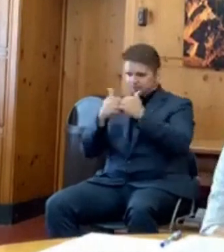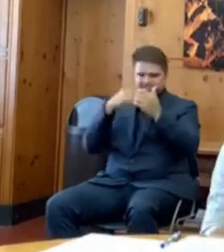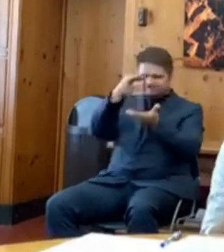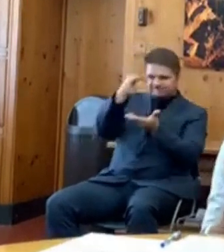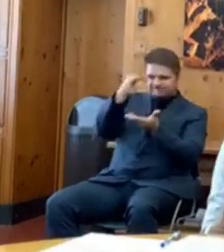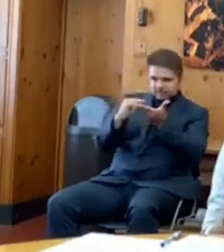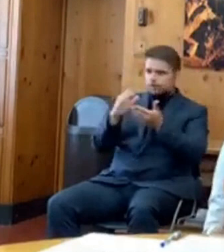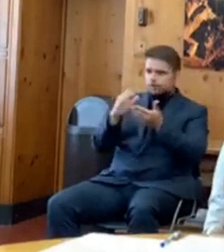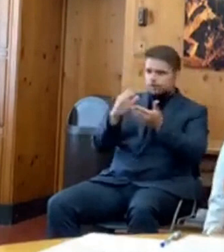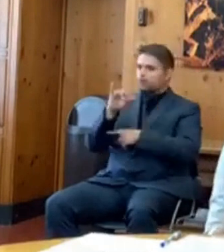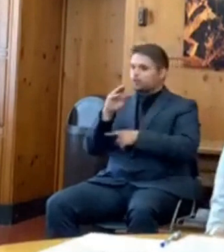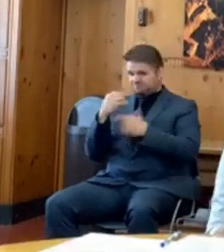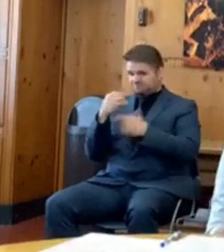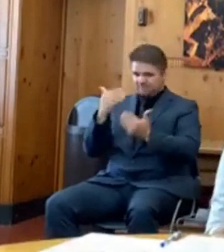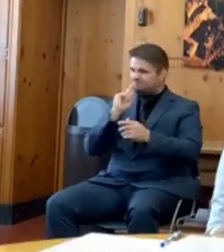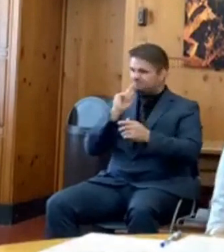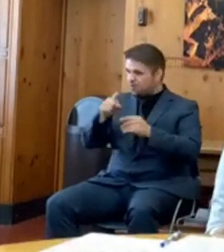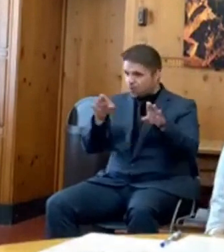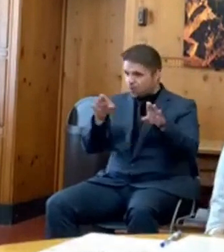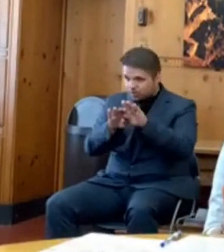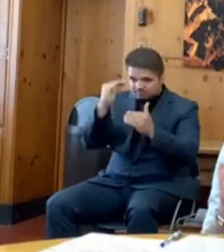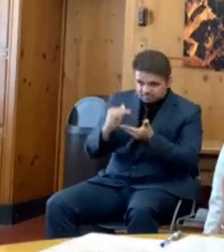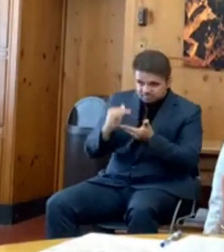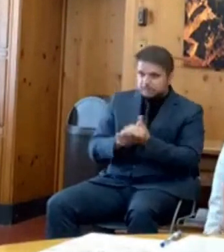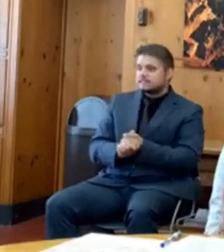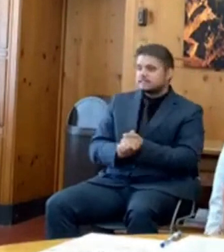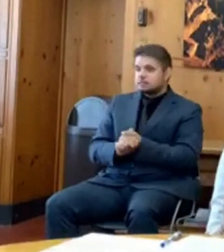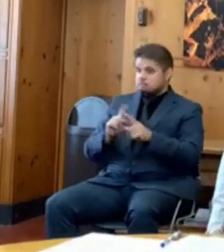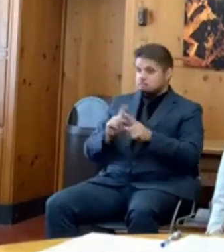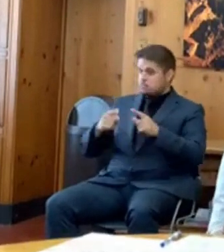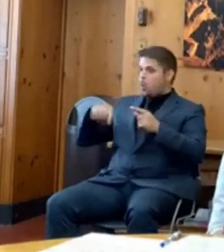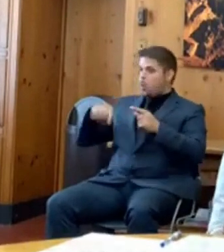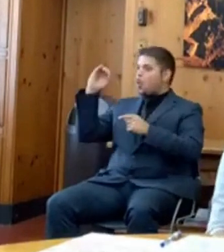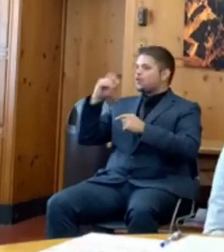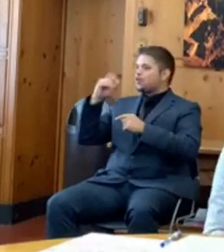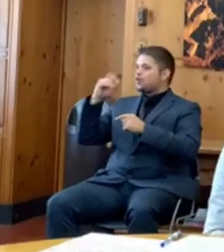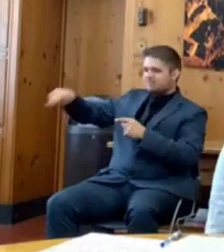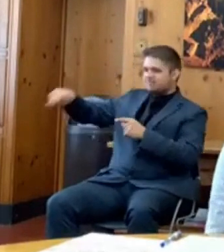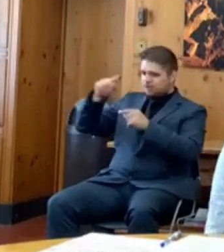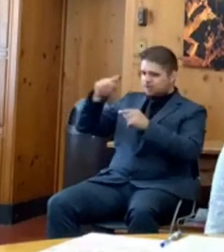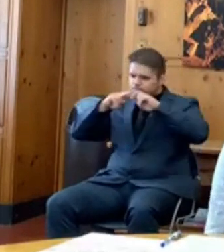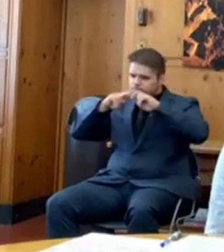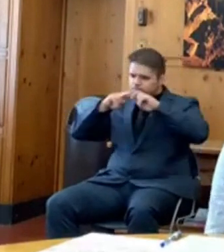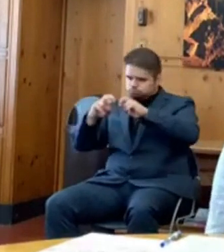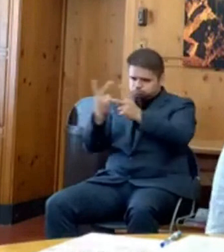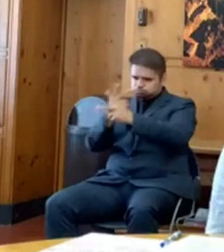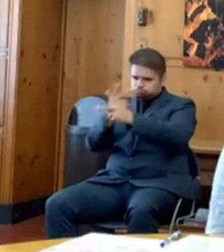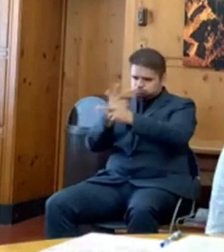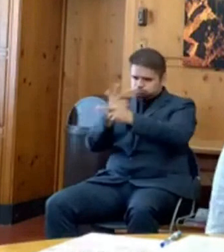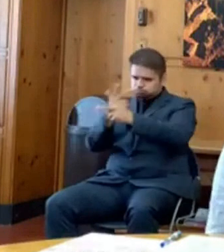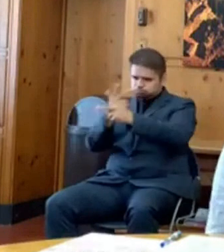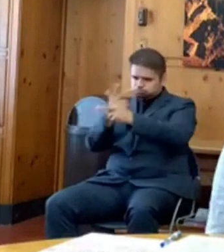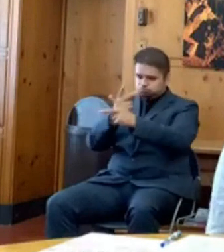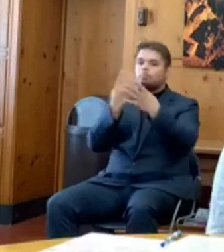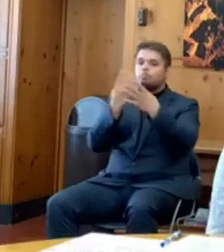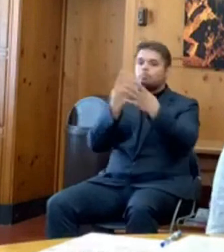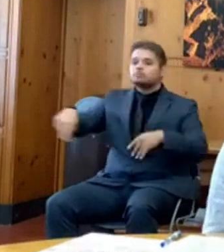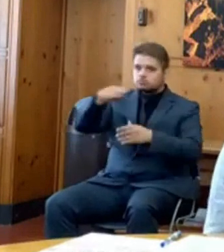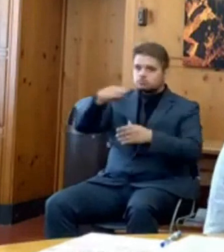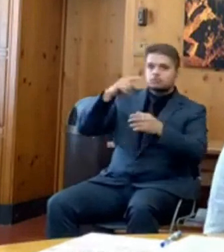We can safely close prisons, keep our communities safe, and reduce taxpayer expenses.